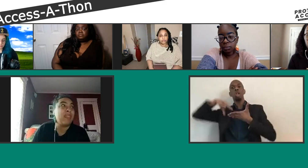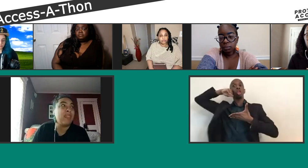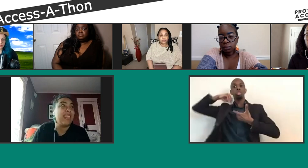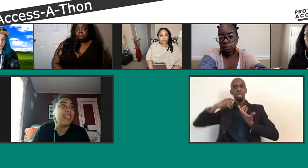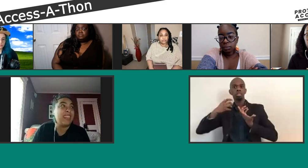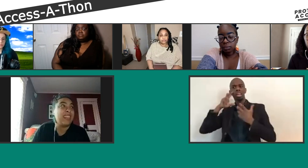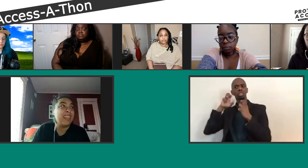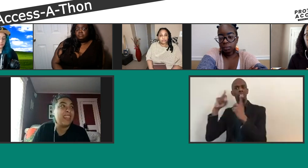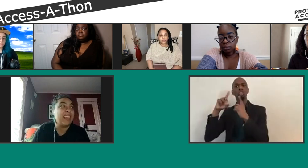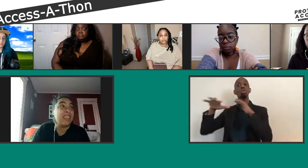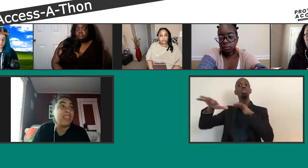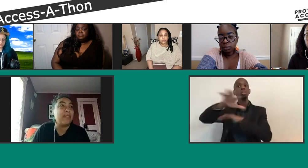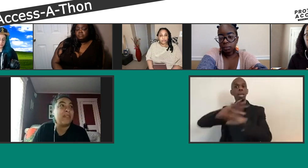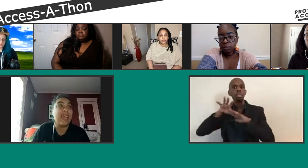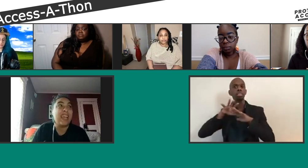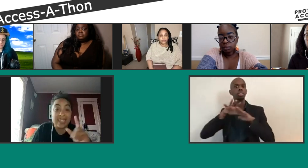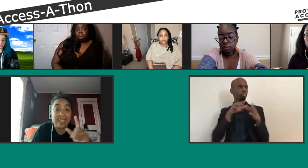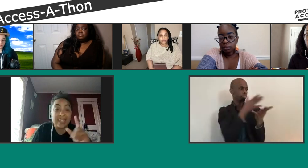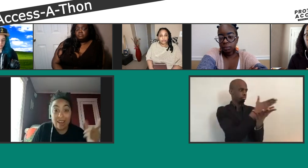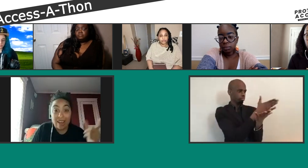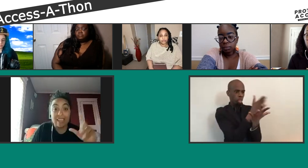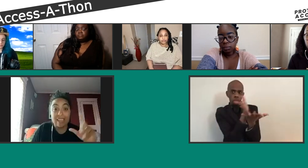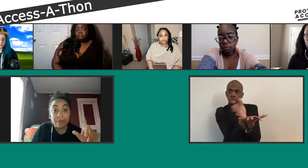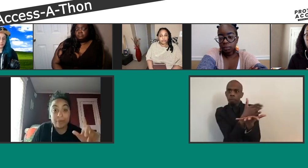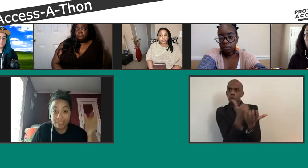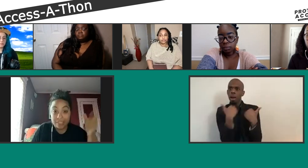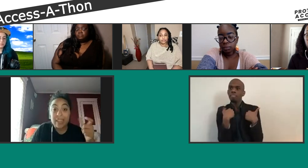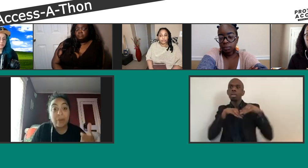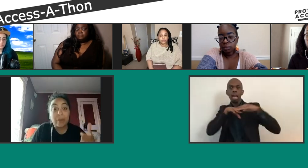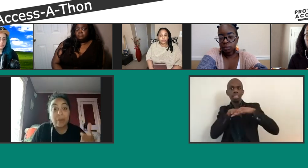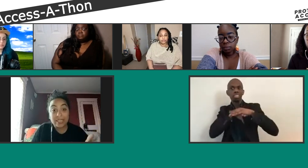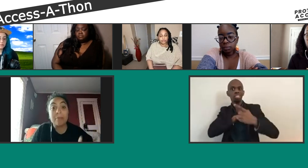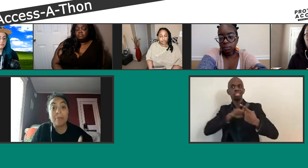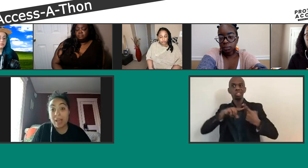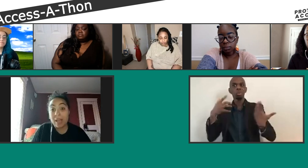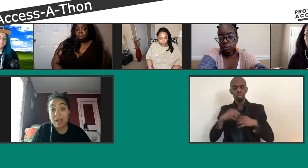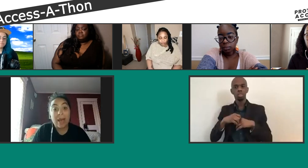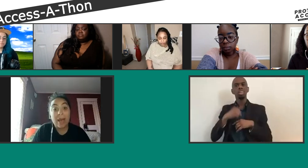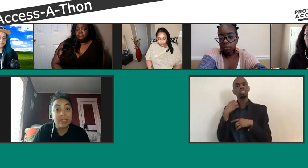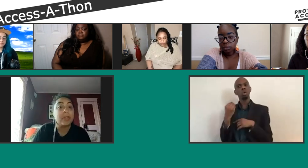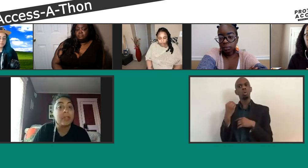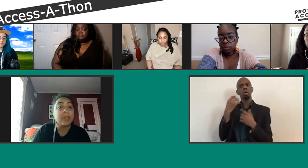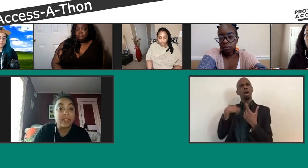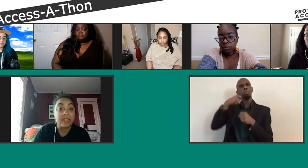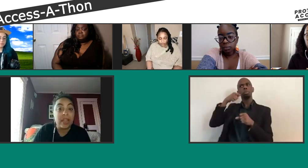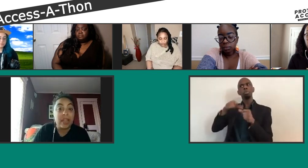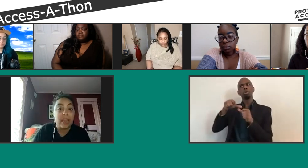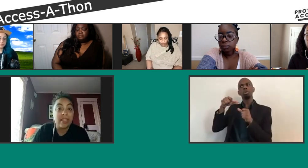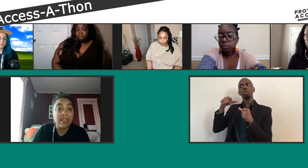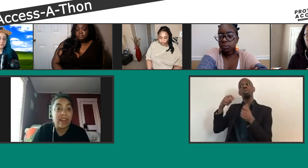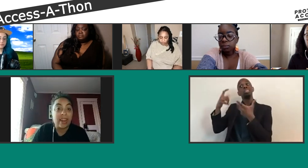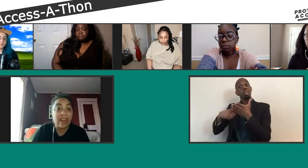And I think that that shift that recognizing that it's not like Ashley was saying, just reading a book one time about disability history,